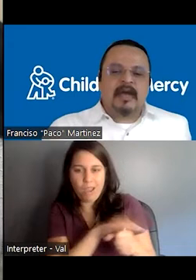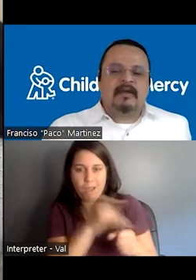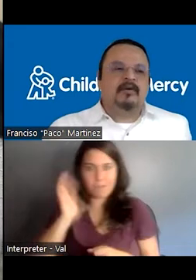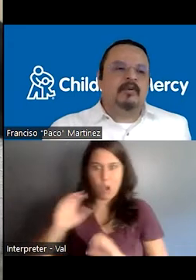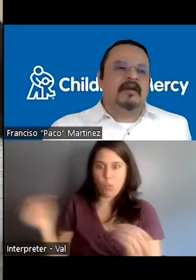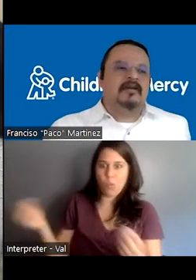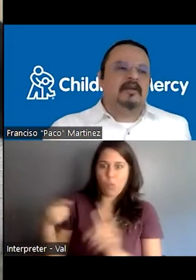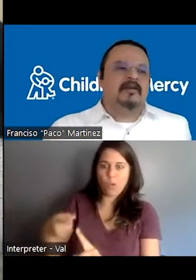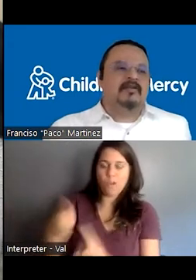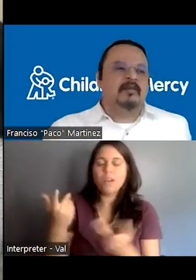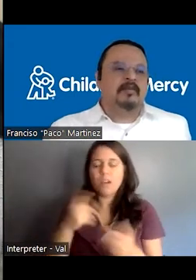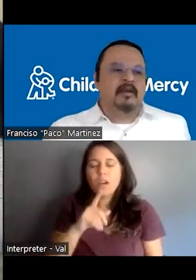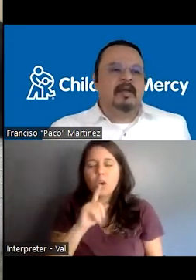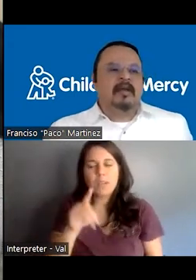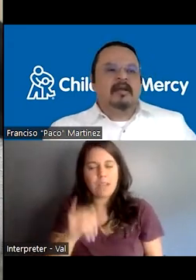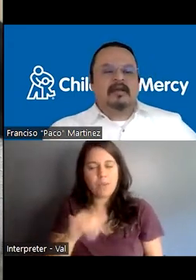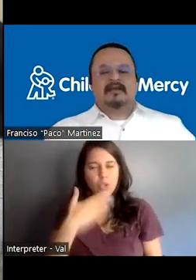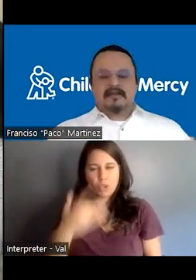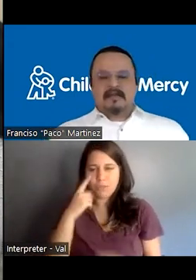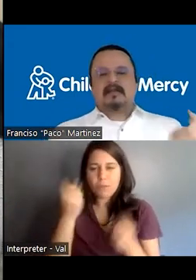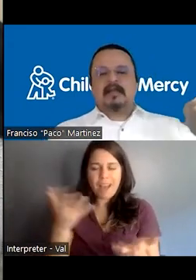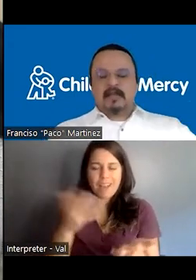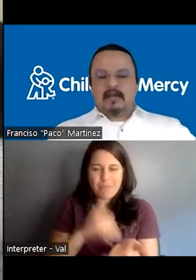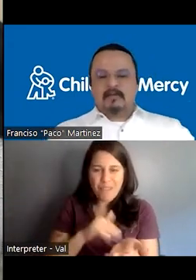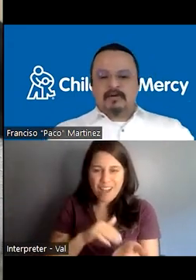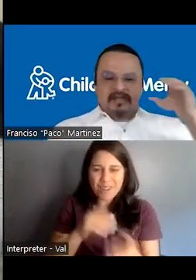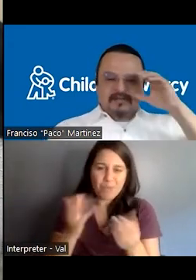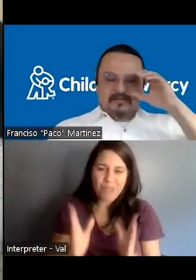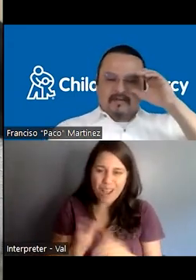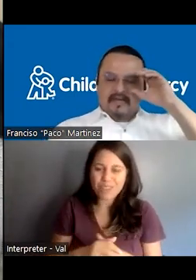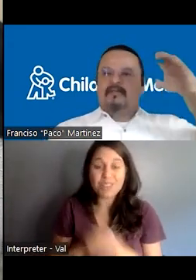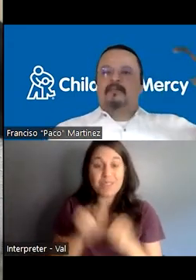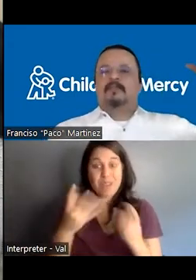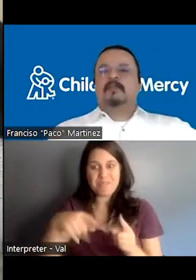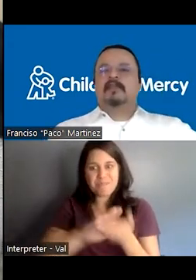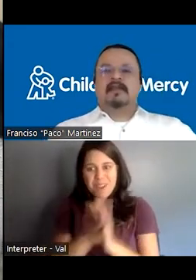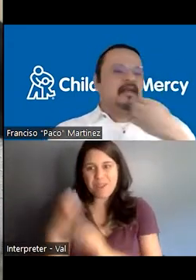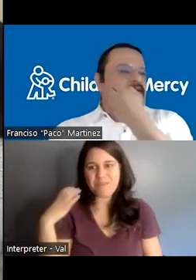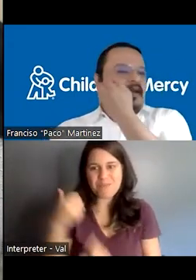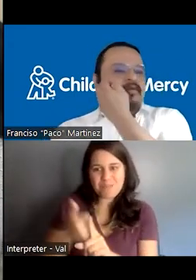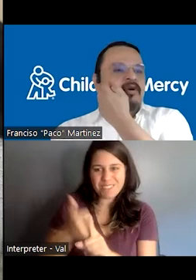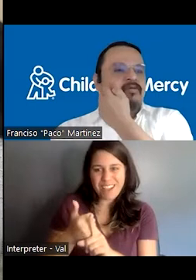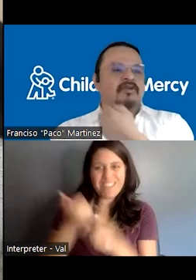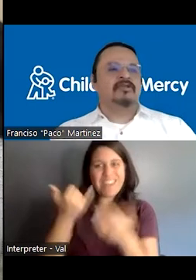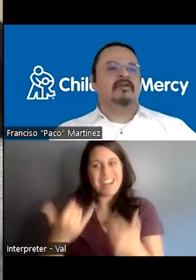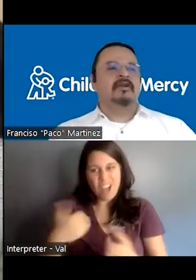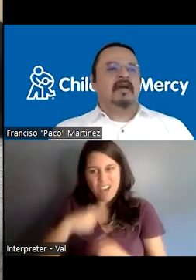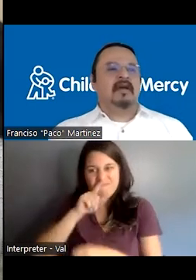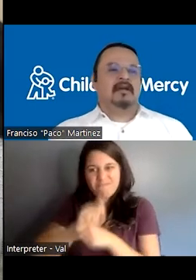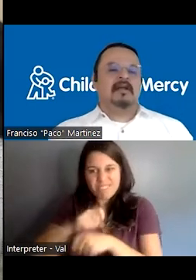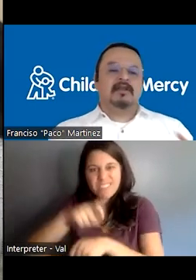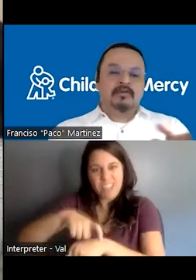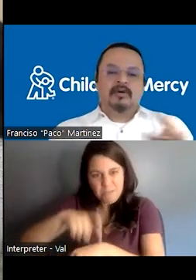also a pipeline for providers, because some of them, like, as I said, like they became coaches. So now they have dedicated time to coach also